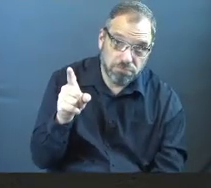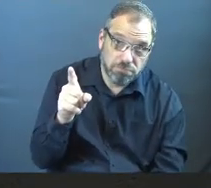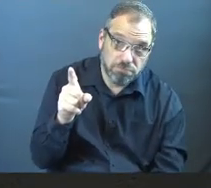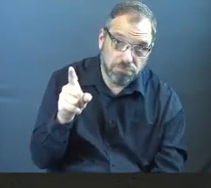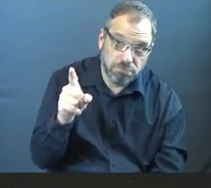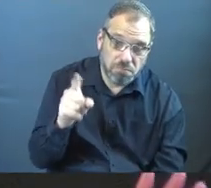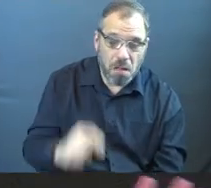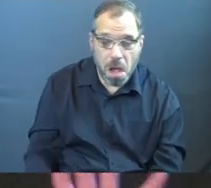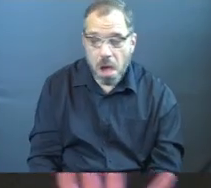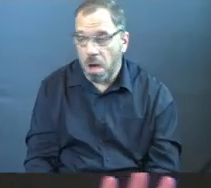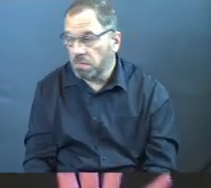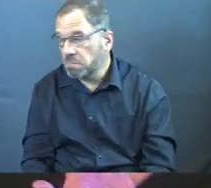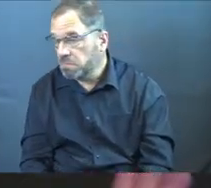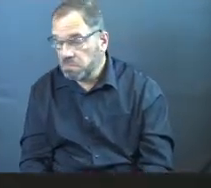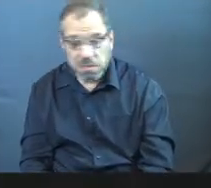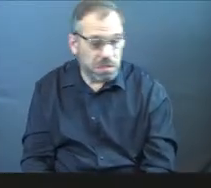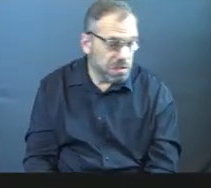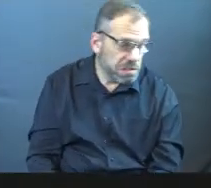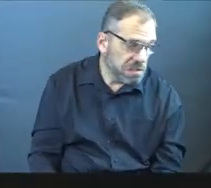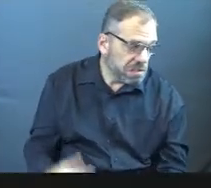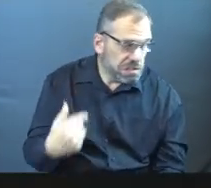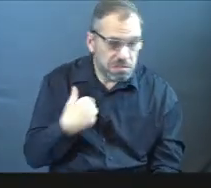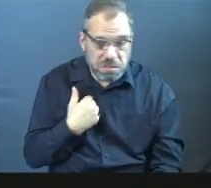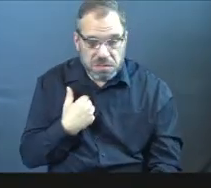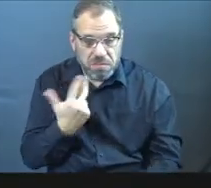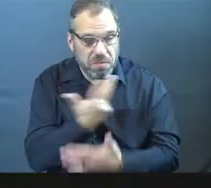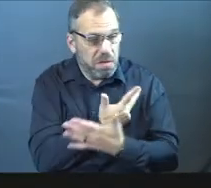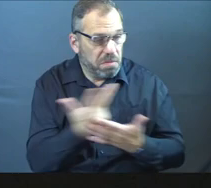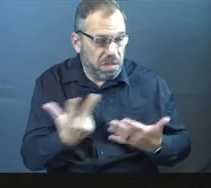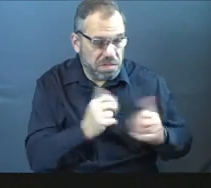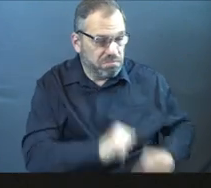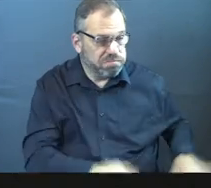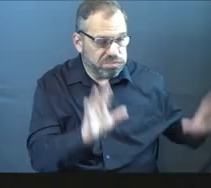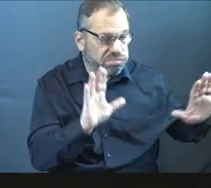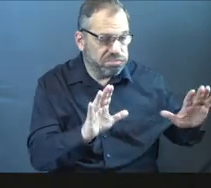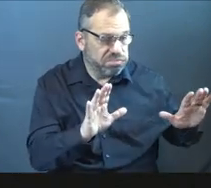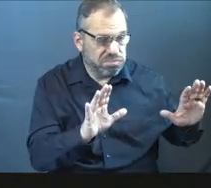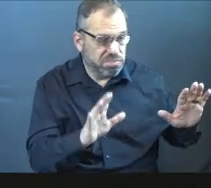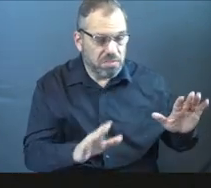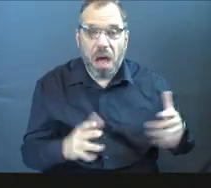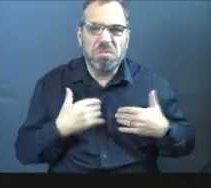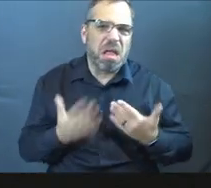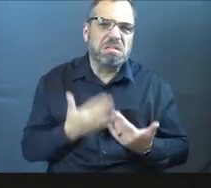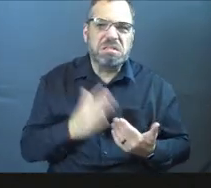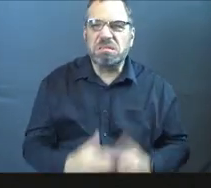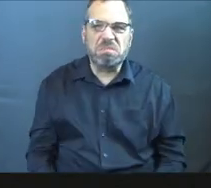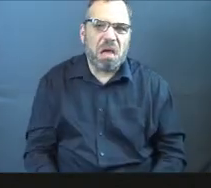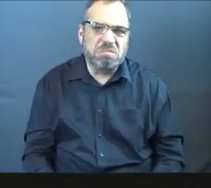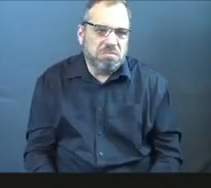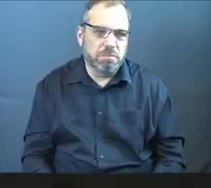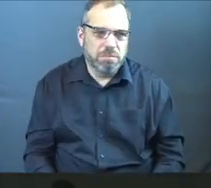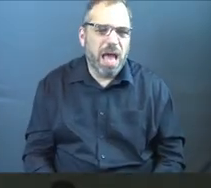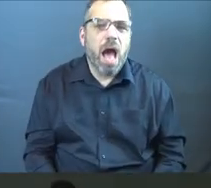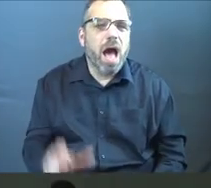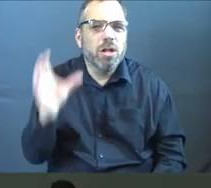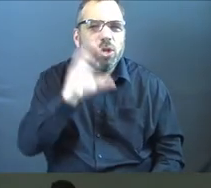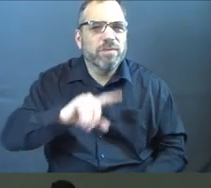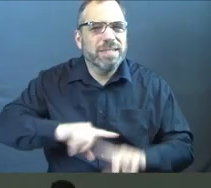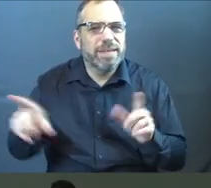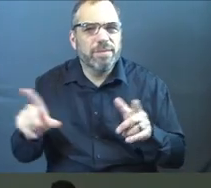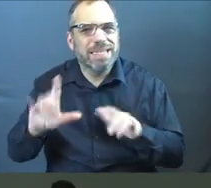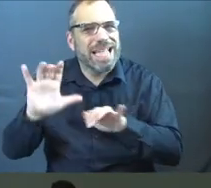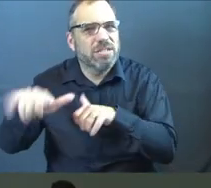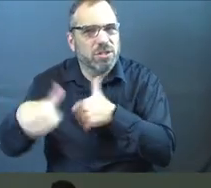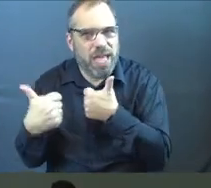Something that we go, um, I could not for 21 days, just give that up and go, oh, that's easy. I got it. If that's the case, you might look for something different.